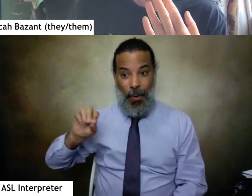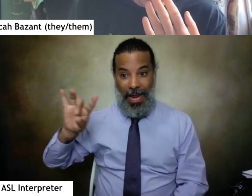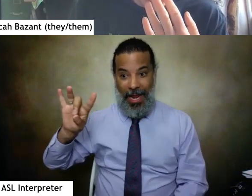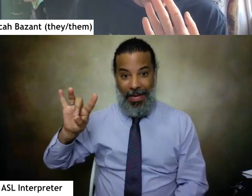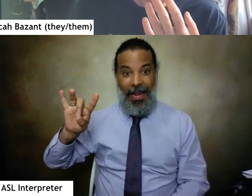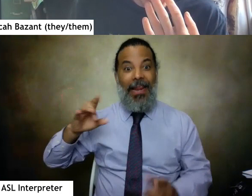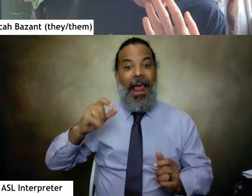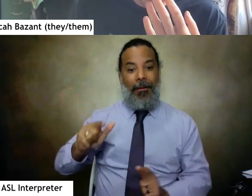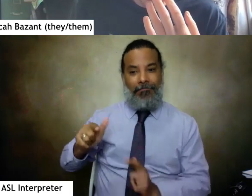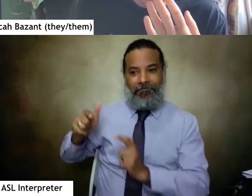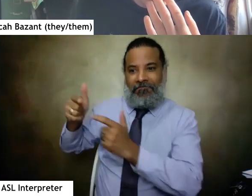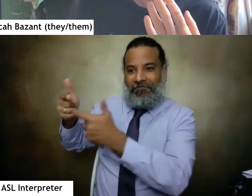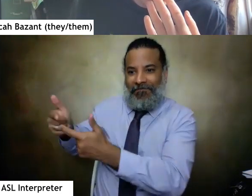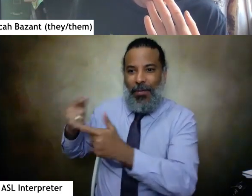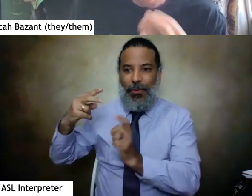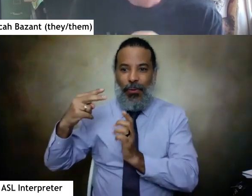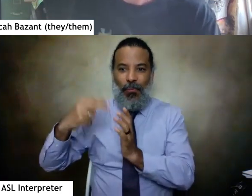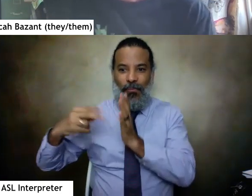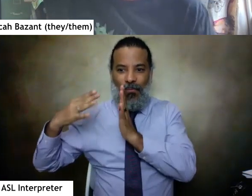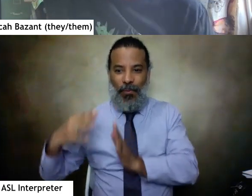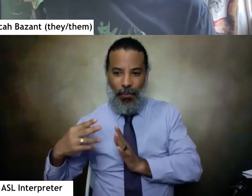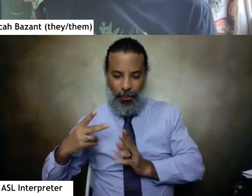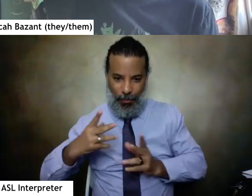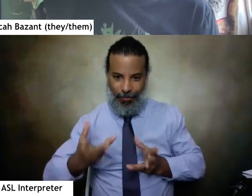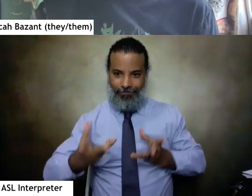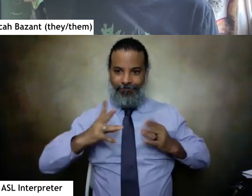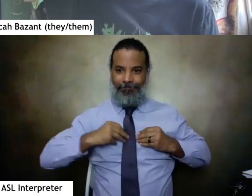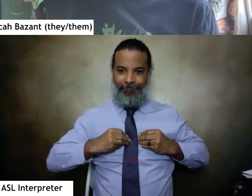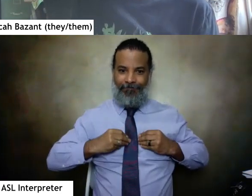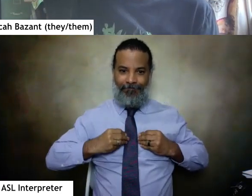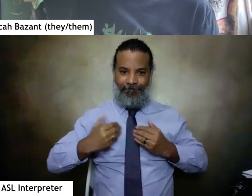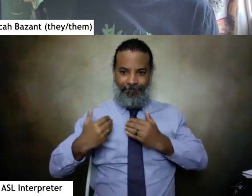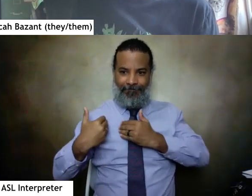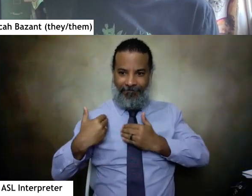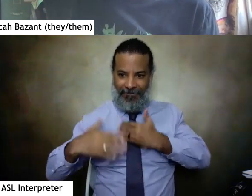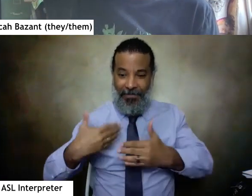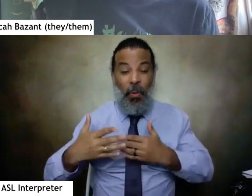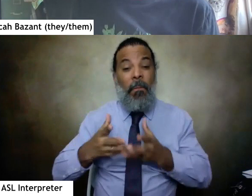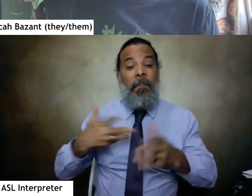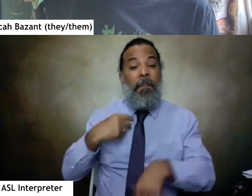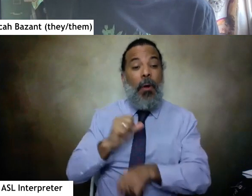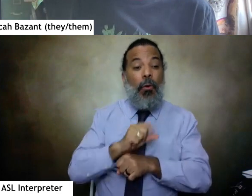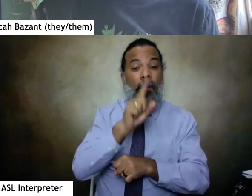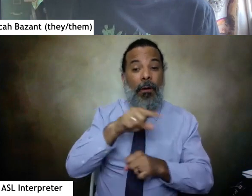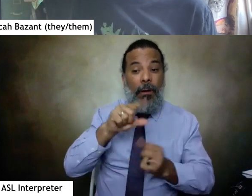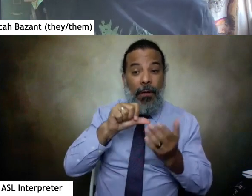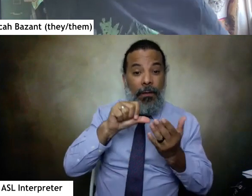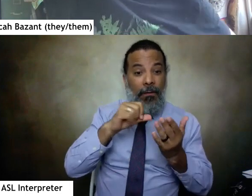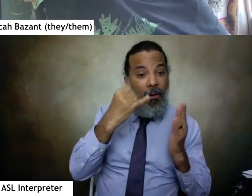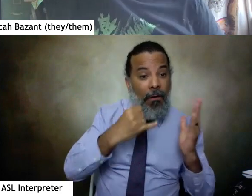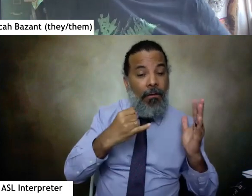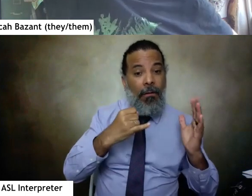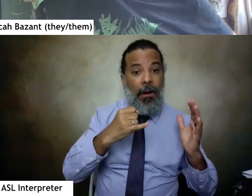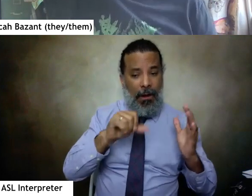to the viewer. So a lot of my work in these pages and elsewhere